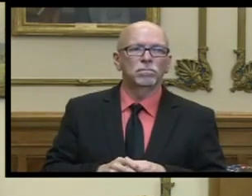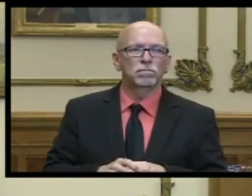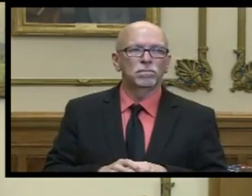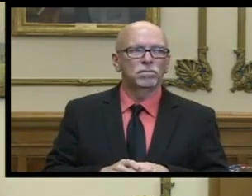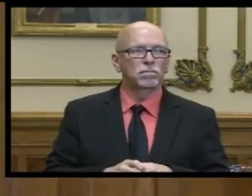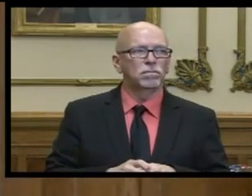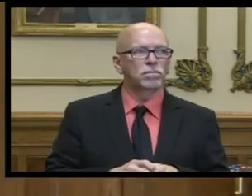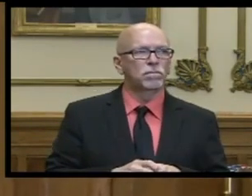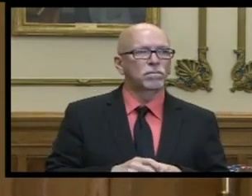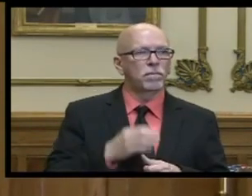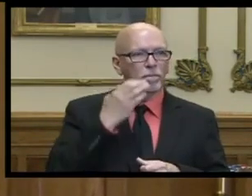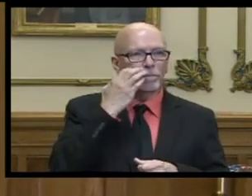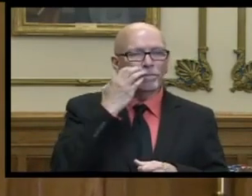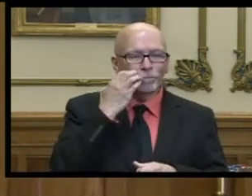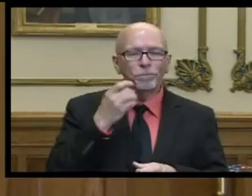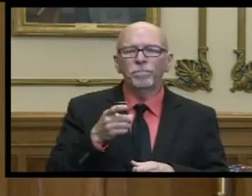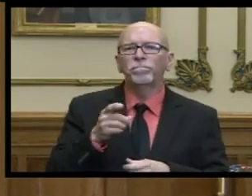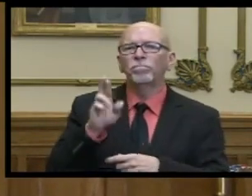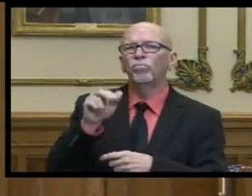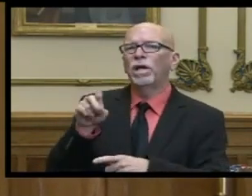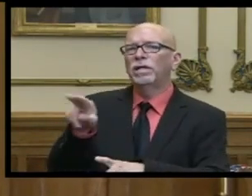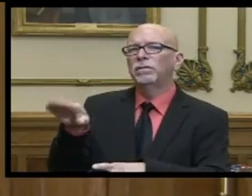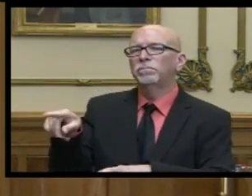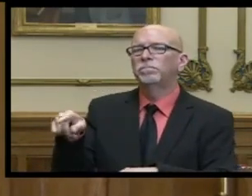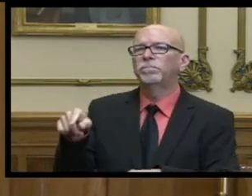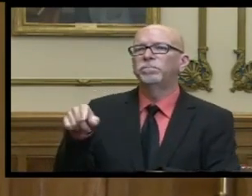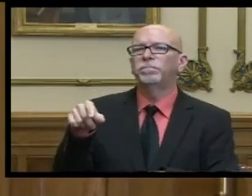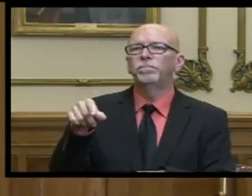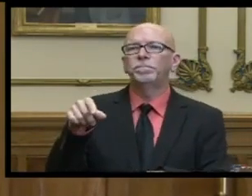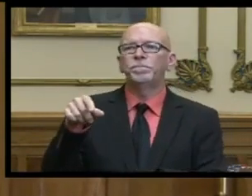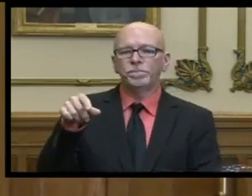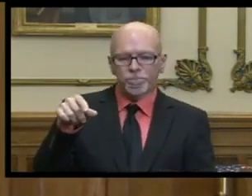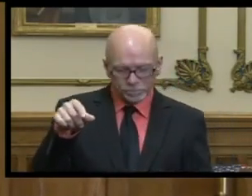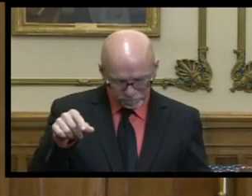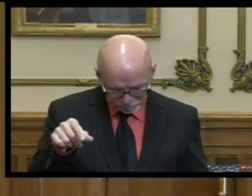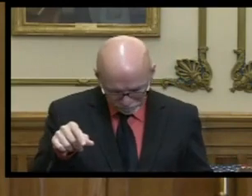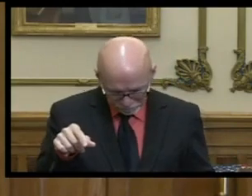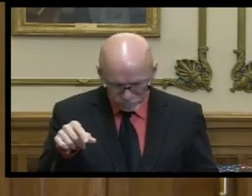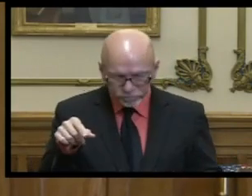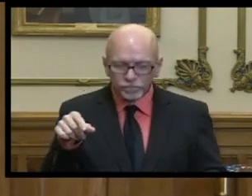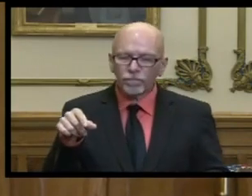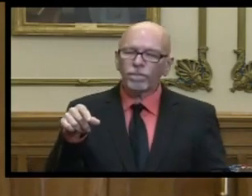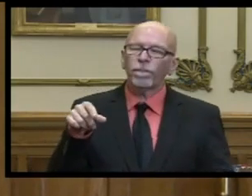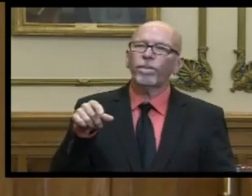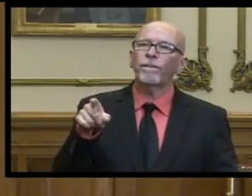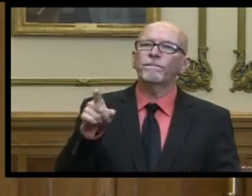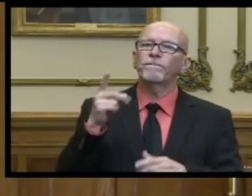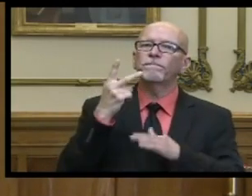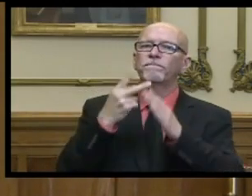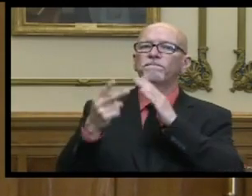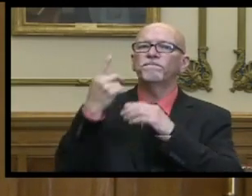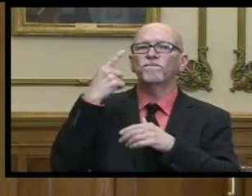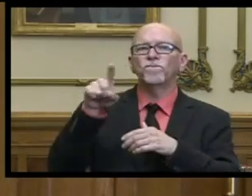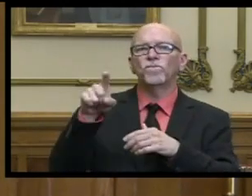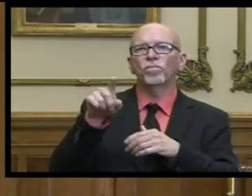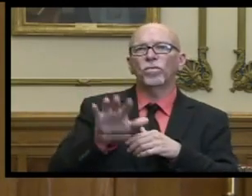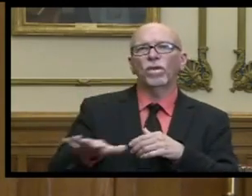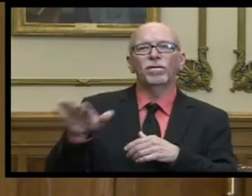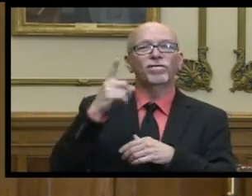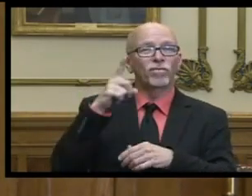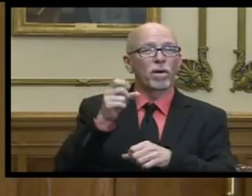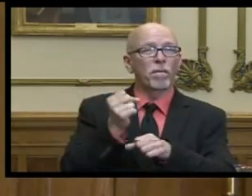uh brandon the uh uh uh outlook for the rest of the the